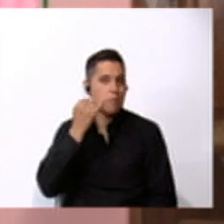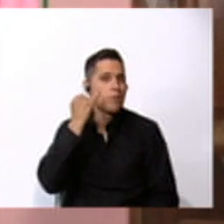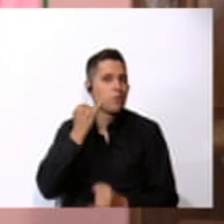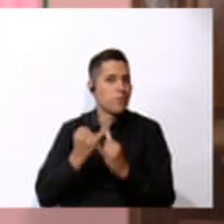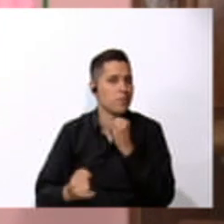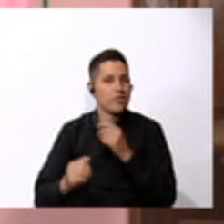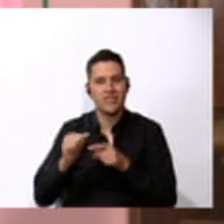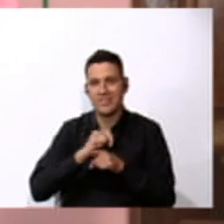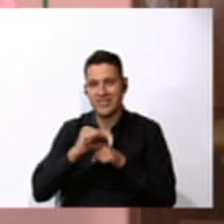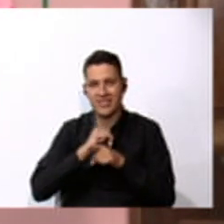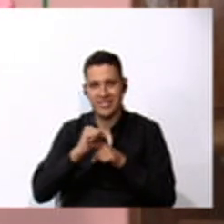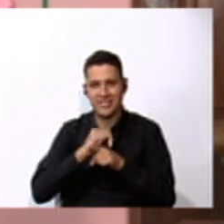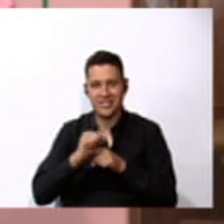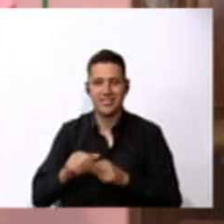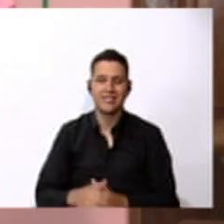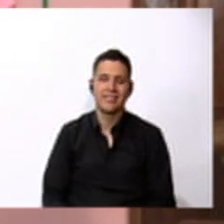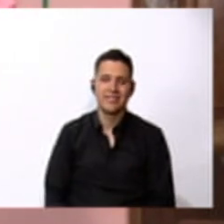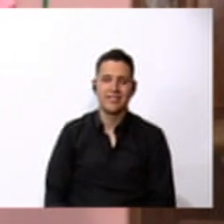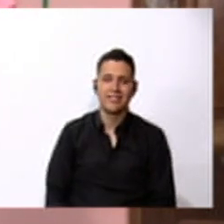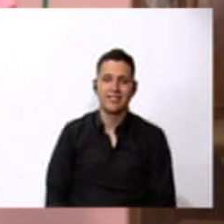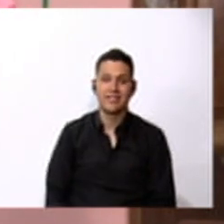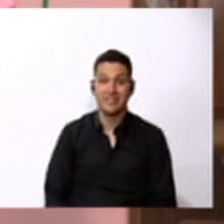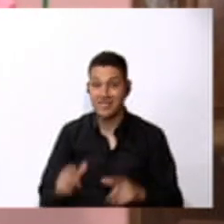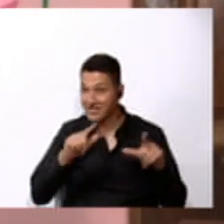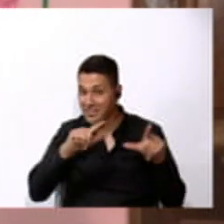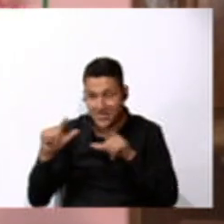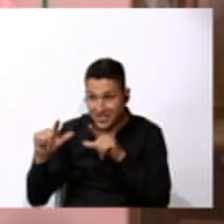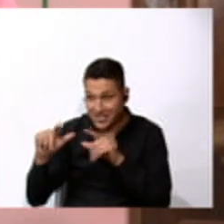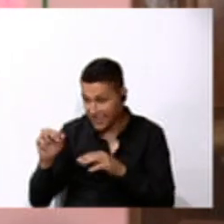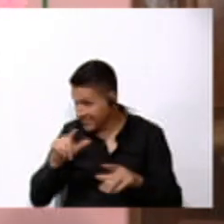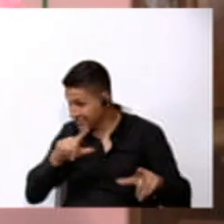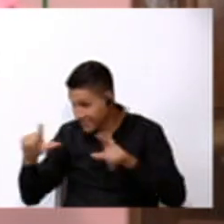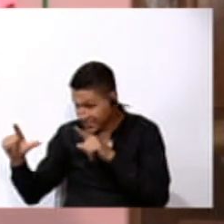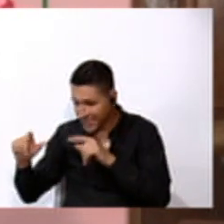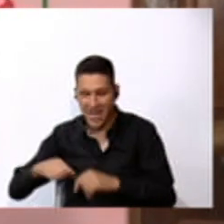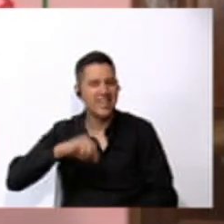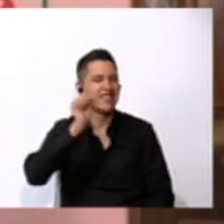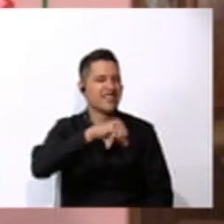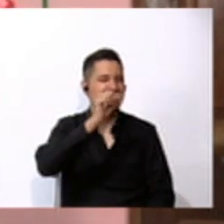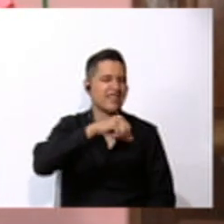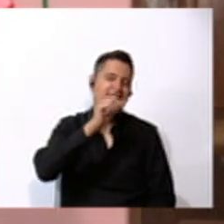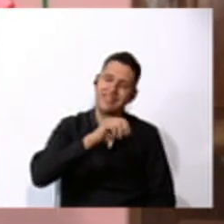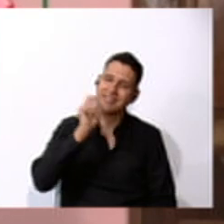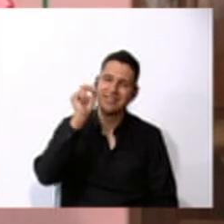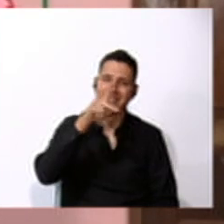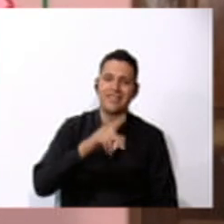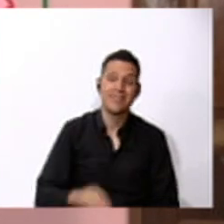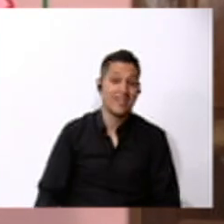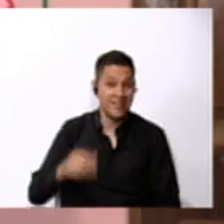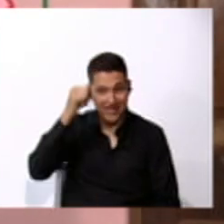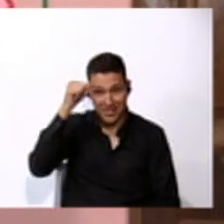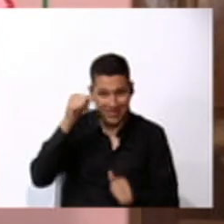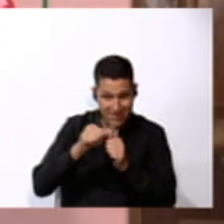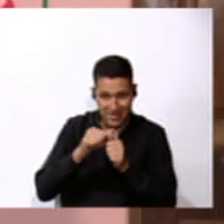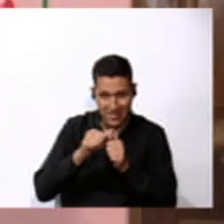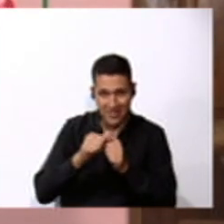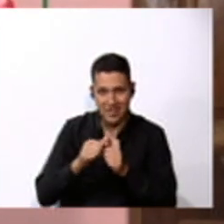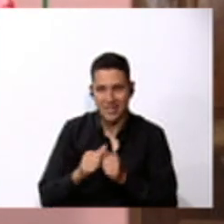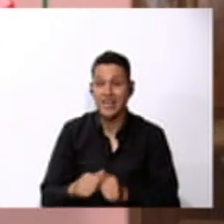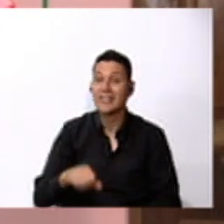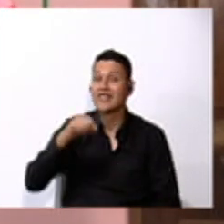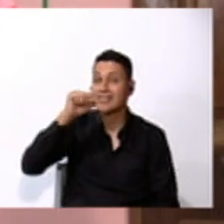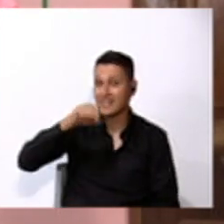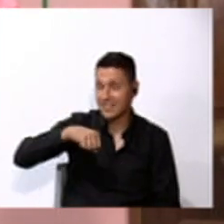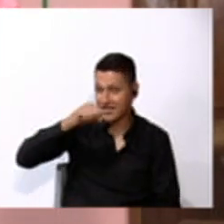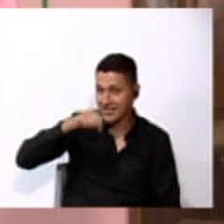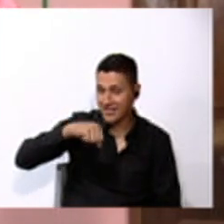Vamos a ver el último ejercicio. Are you ready, Lari? Yes. Okay, remember, yes